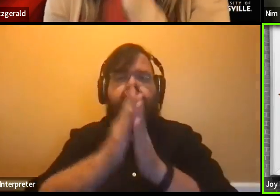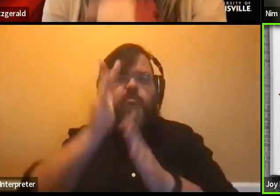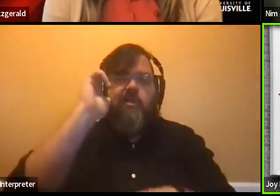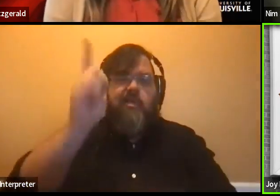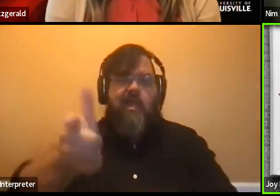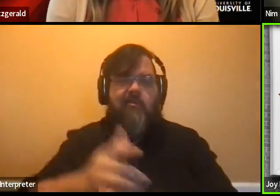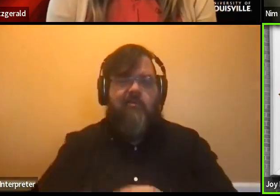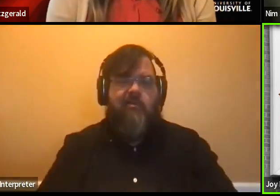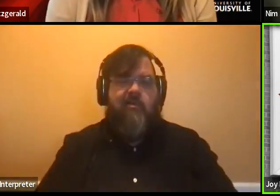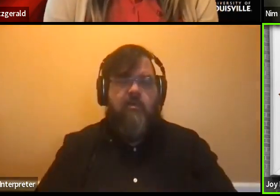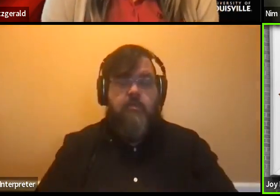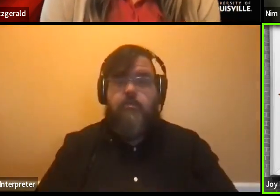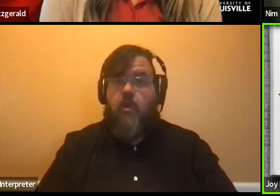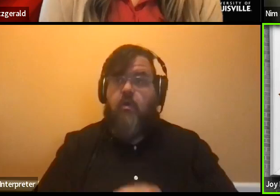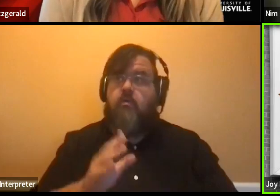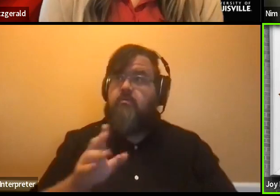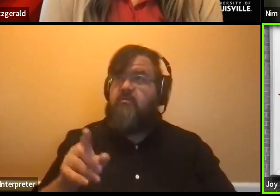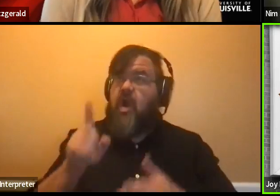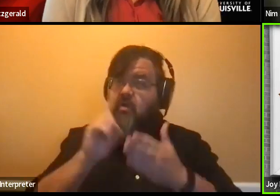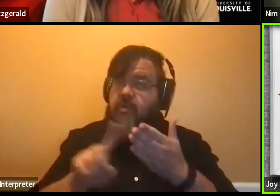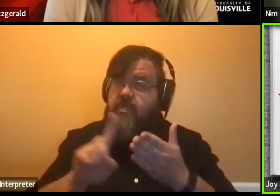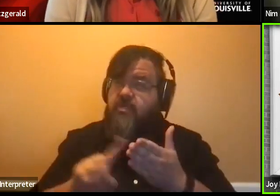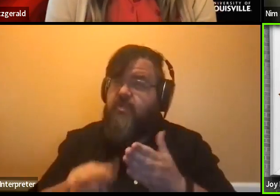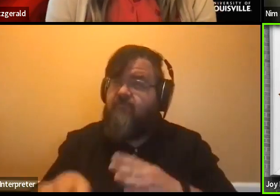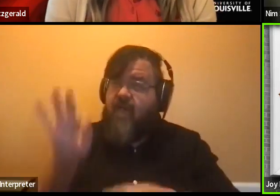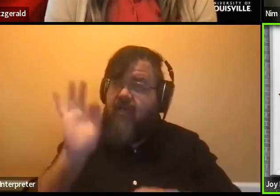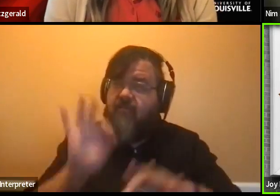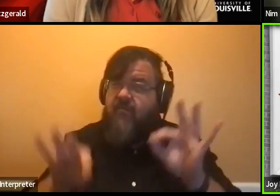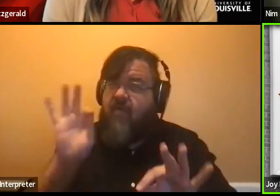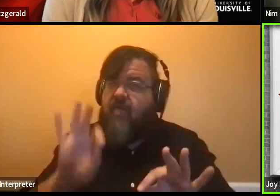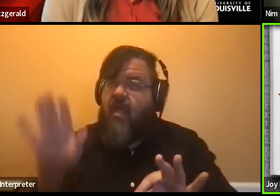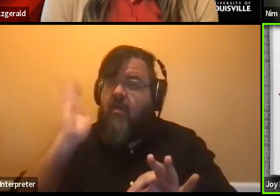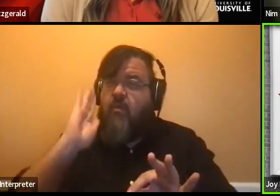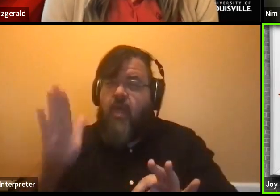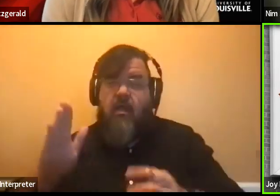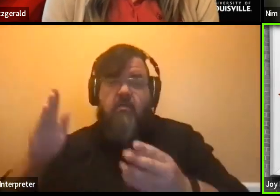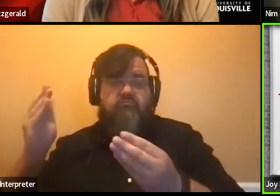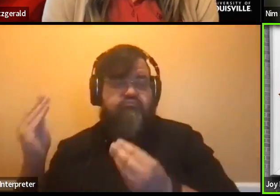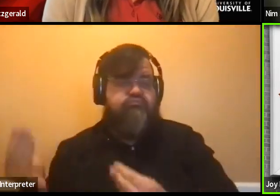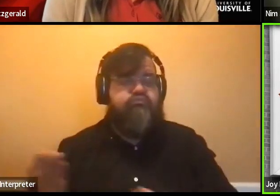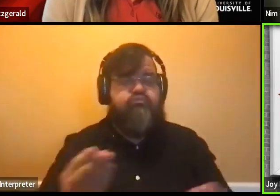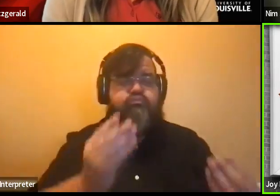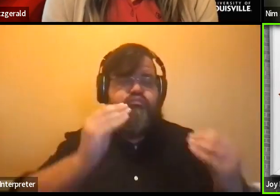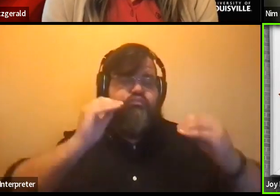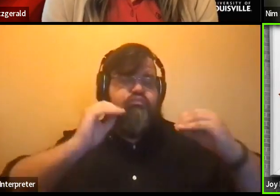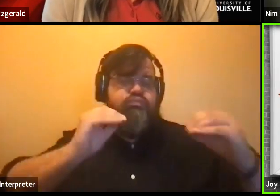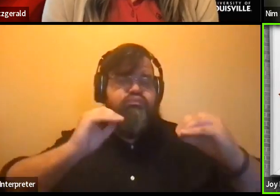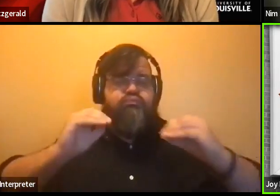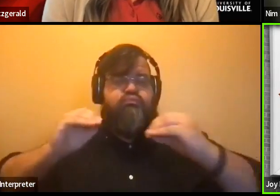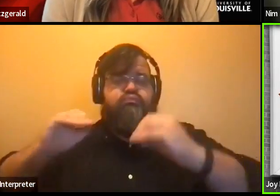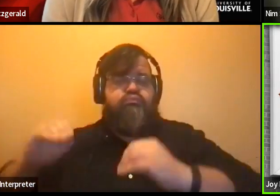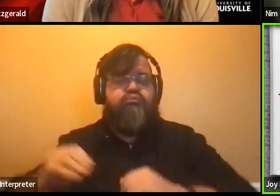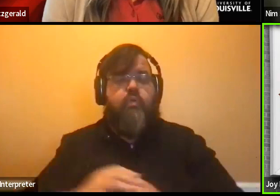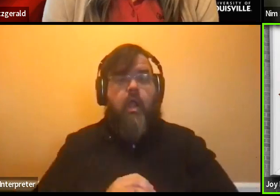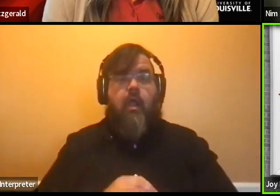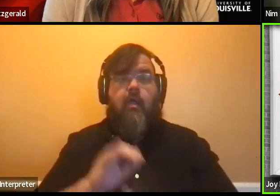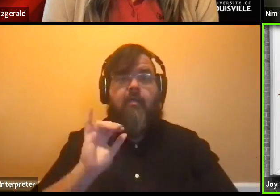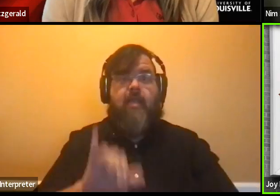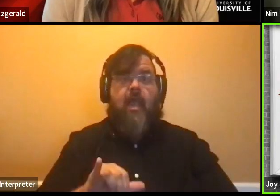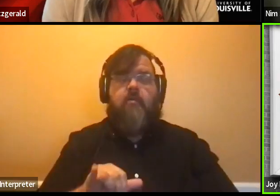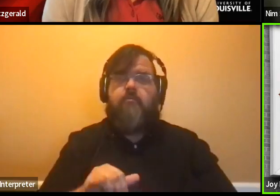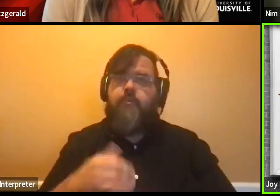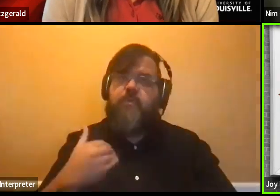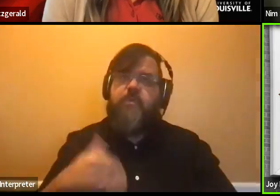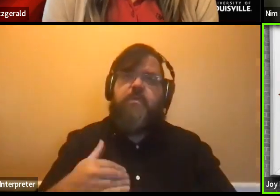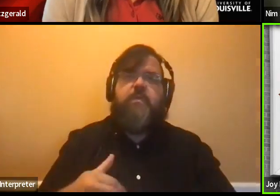in their lectures. And so it's a, it's a great way to be excited and maximize your learning. And also at